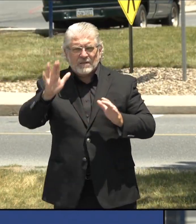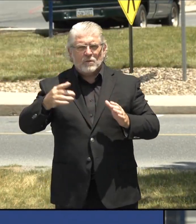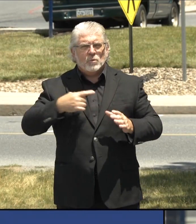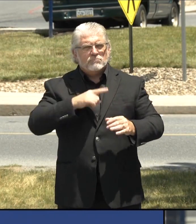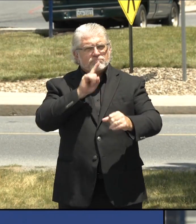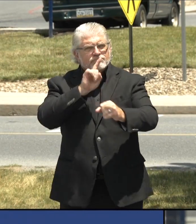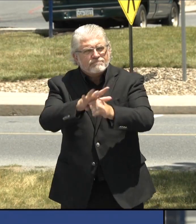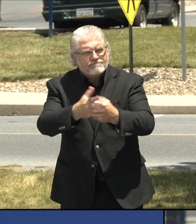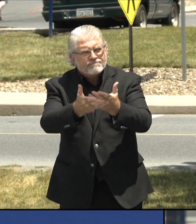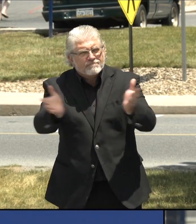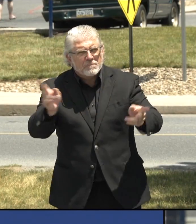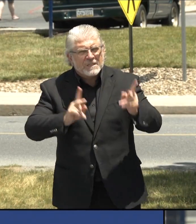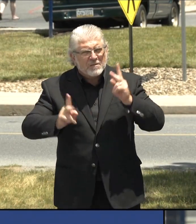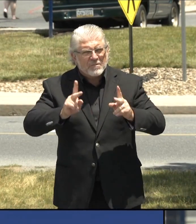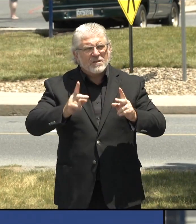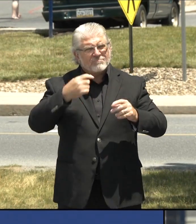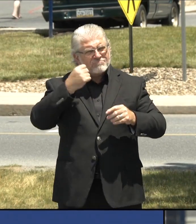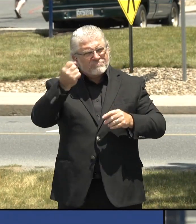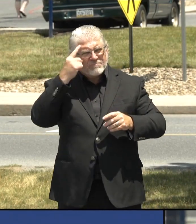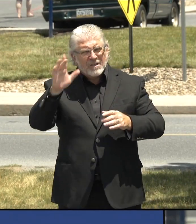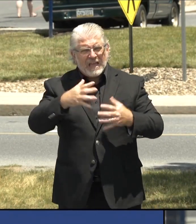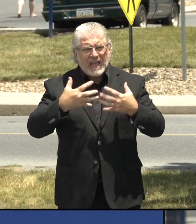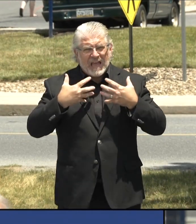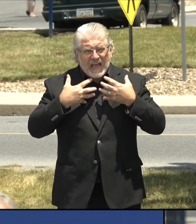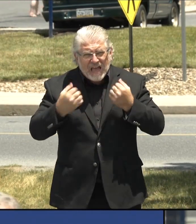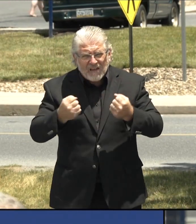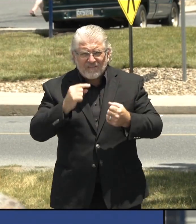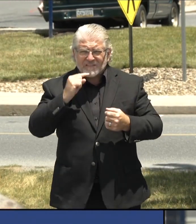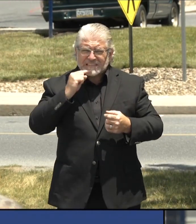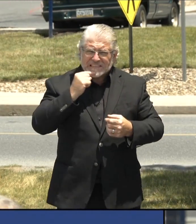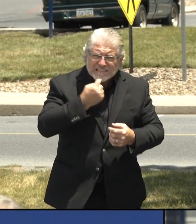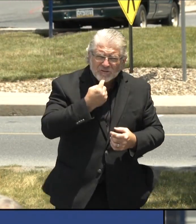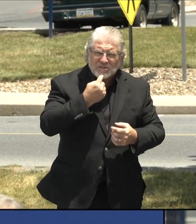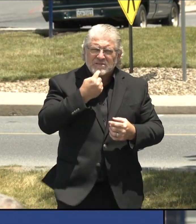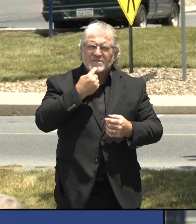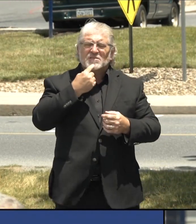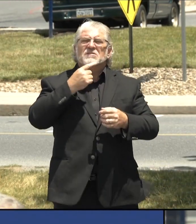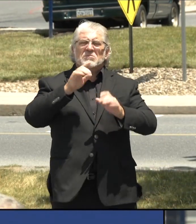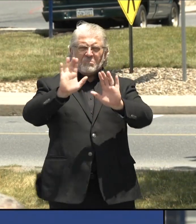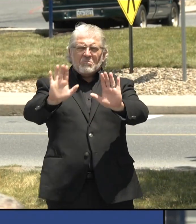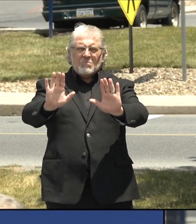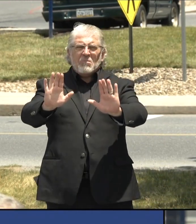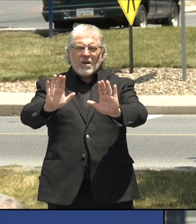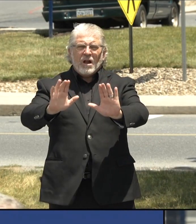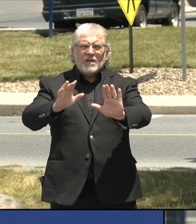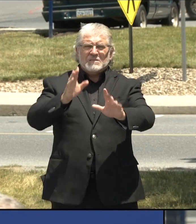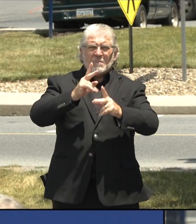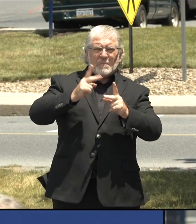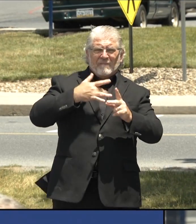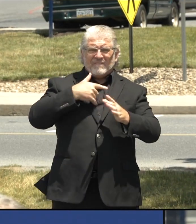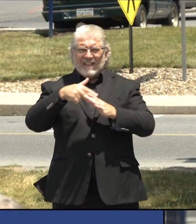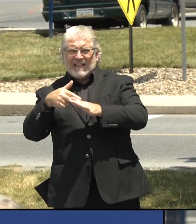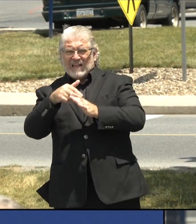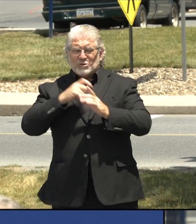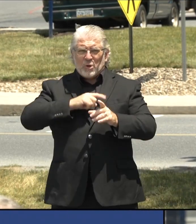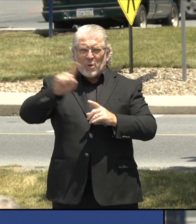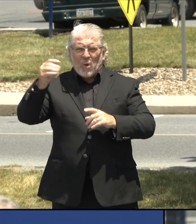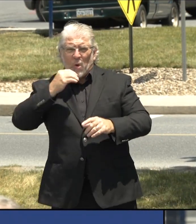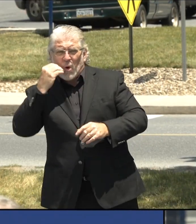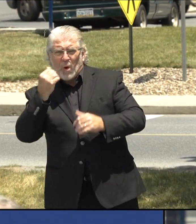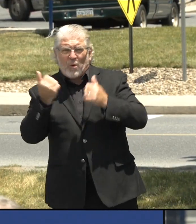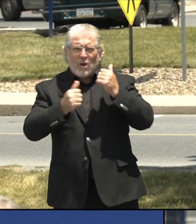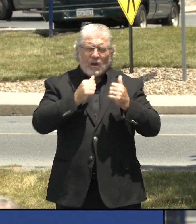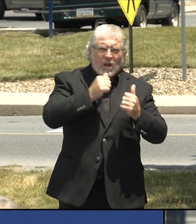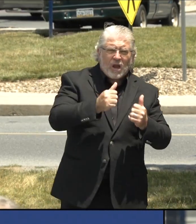who've got serious health issues on their hands, and they've not gone in to see their doctor, not gone into the hospital, not gone into any of our